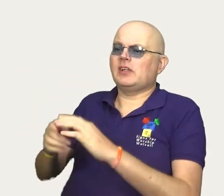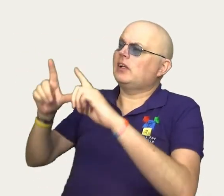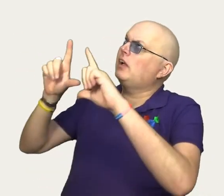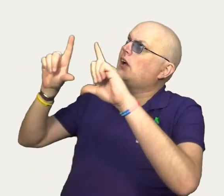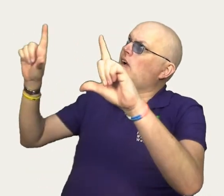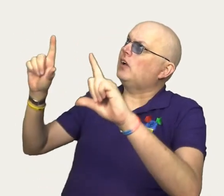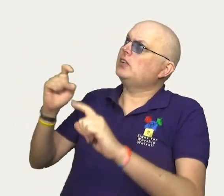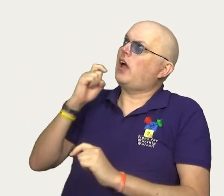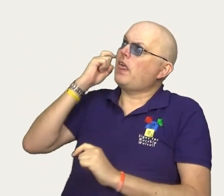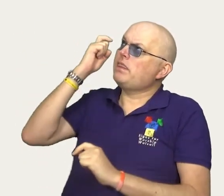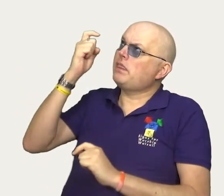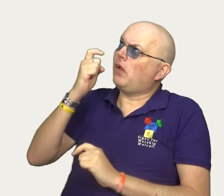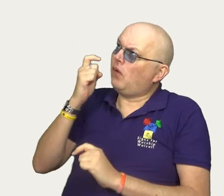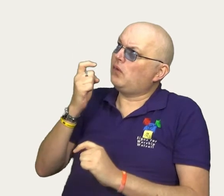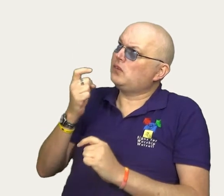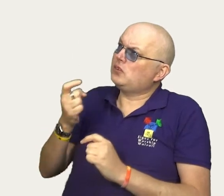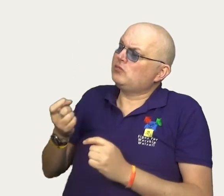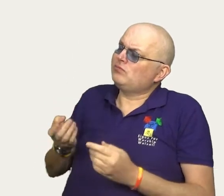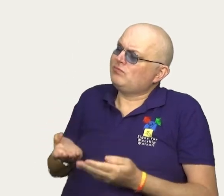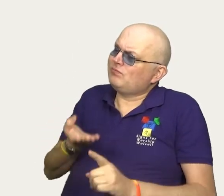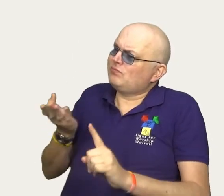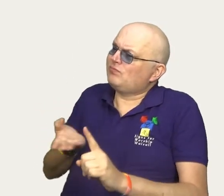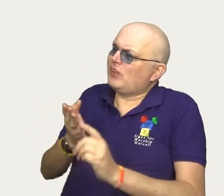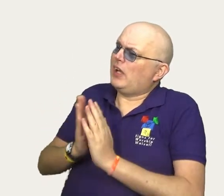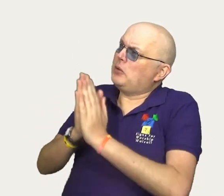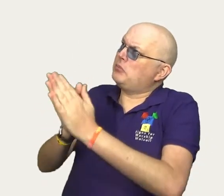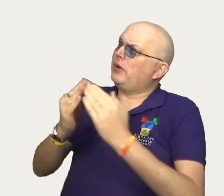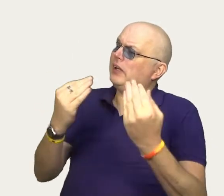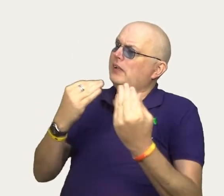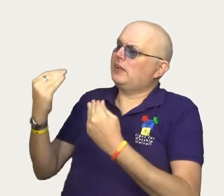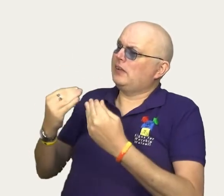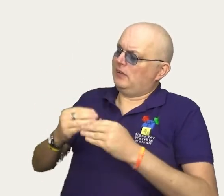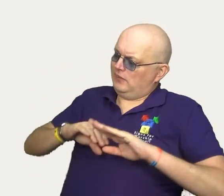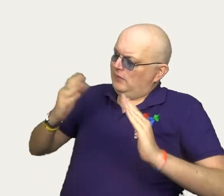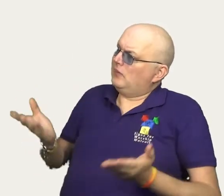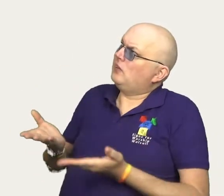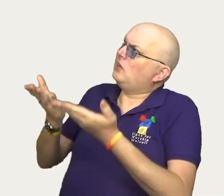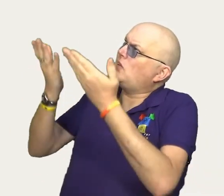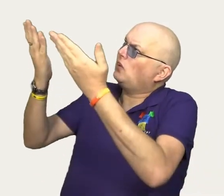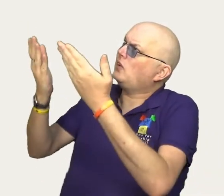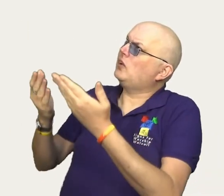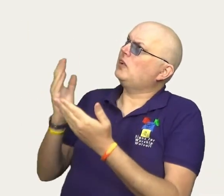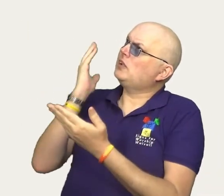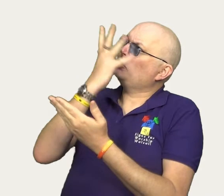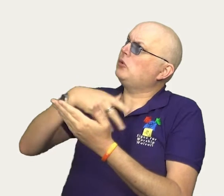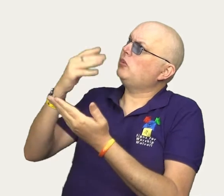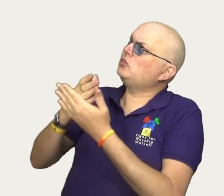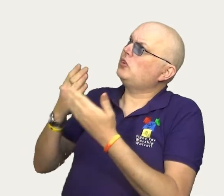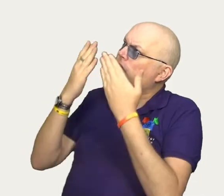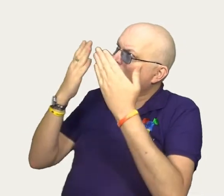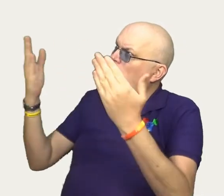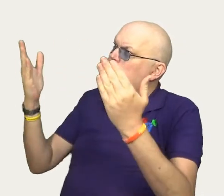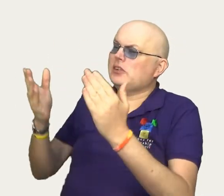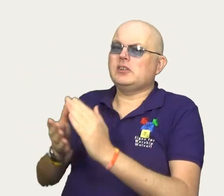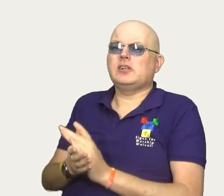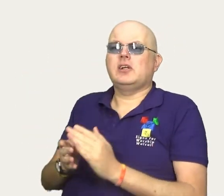Lord, direct our thoughts and teach us to pray. Lift up our hearts to worship you in spirit and in